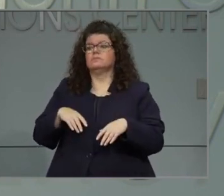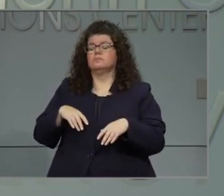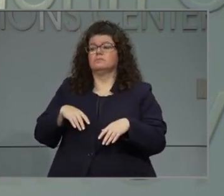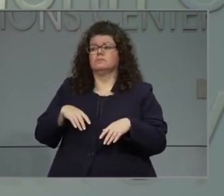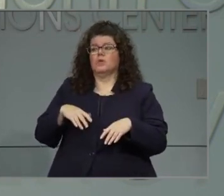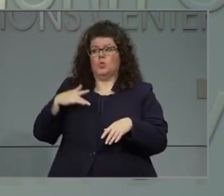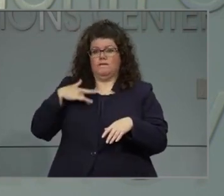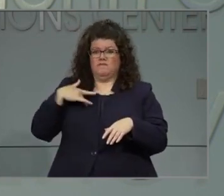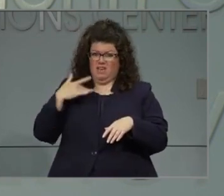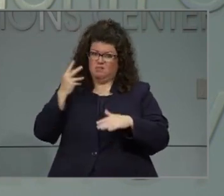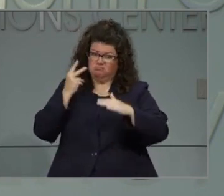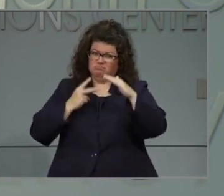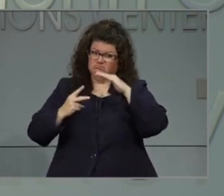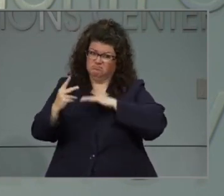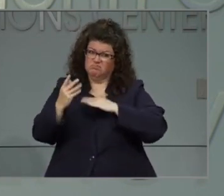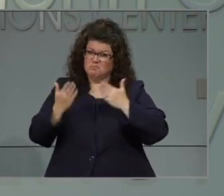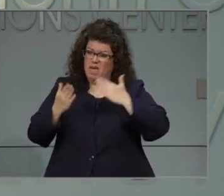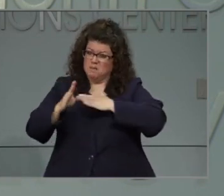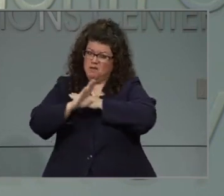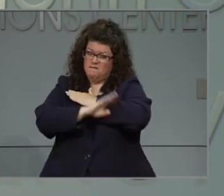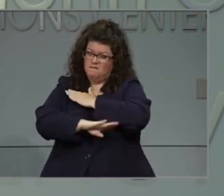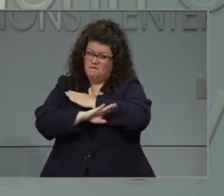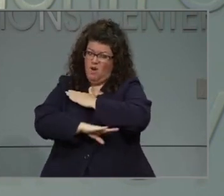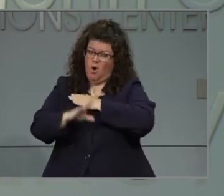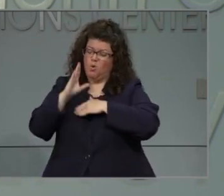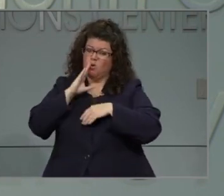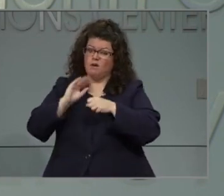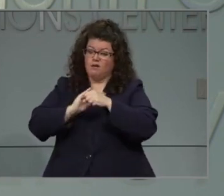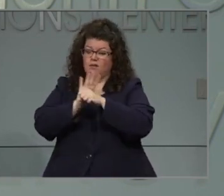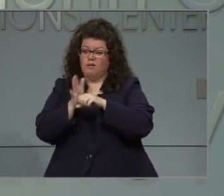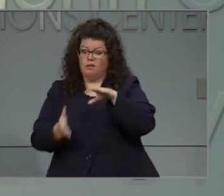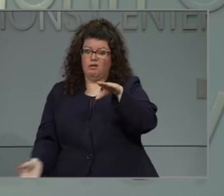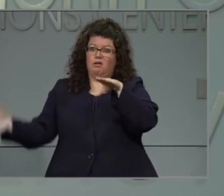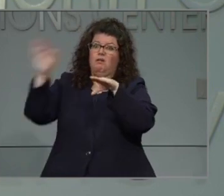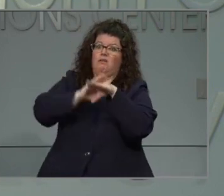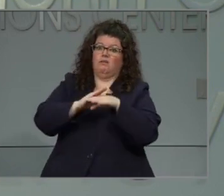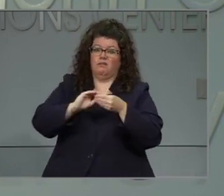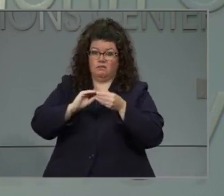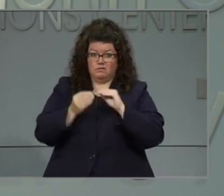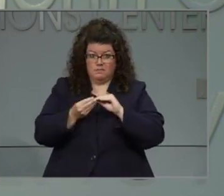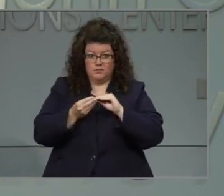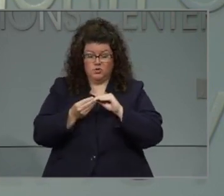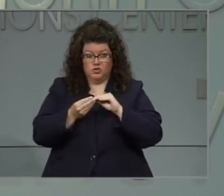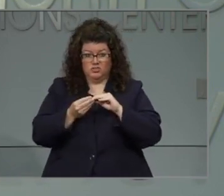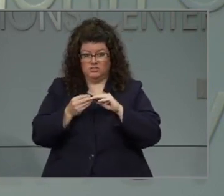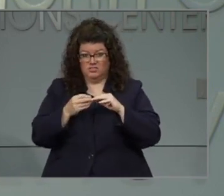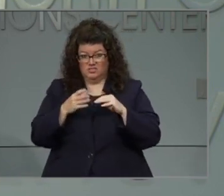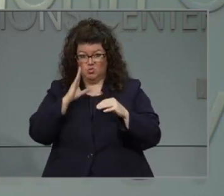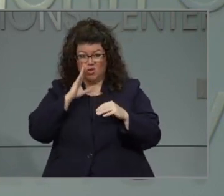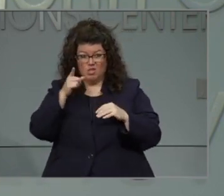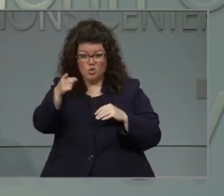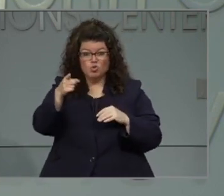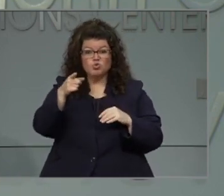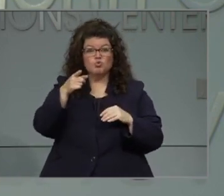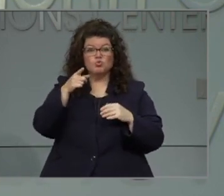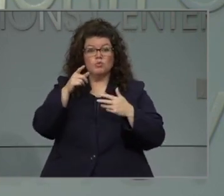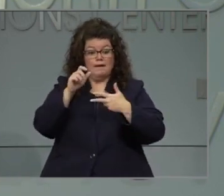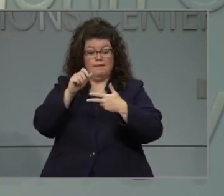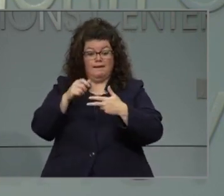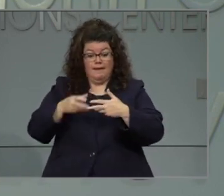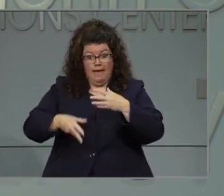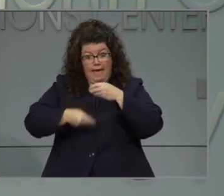coronavirus later this fall. What would it take for you to perhaps go backward in